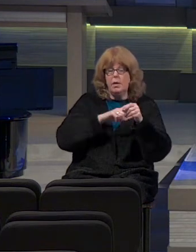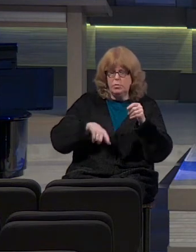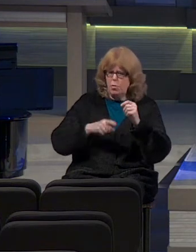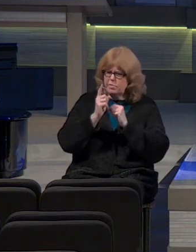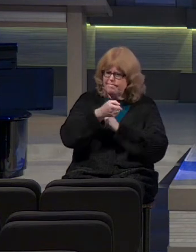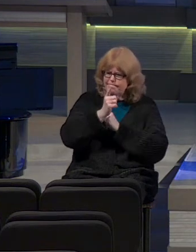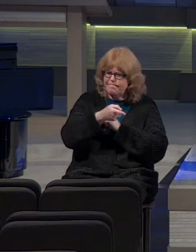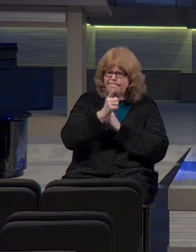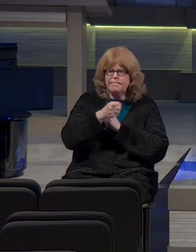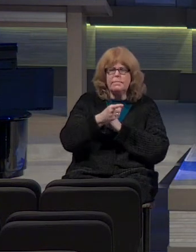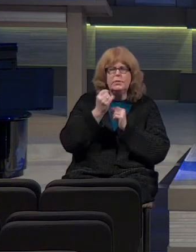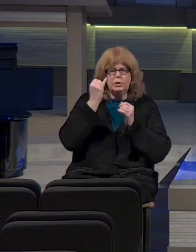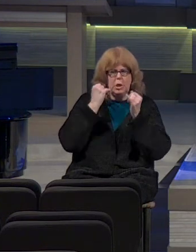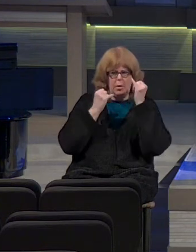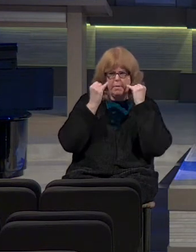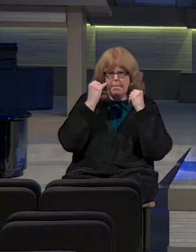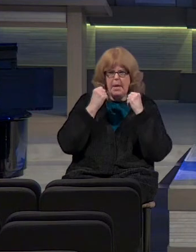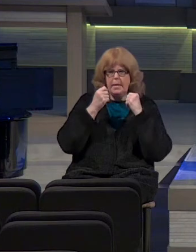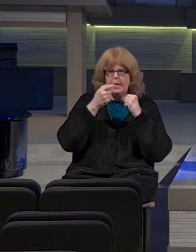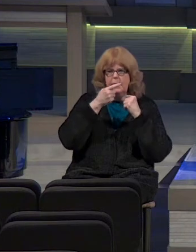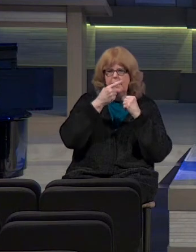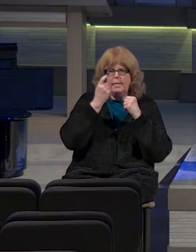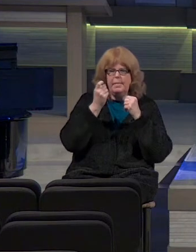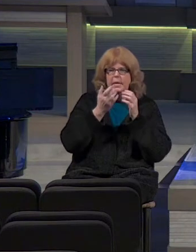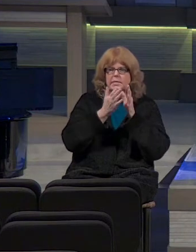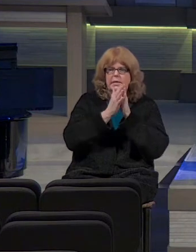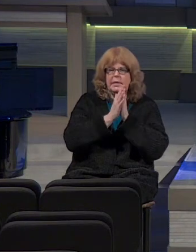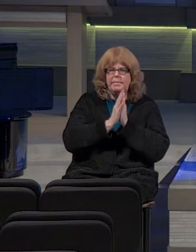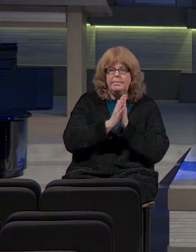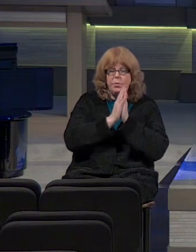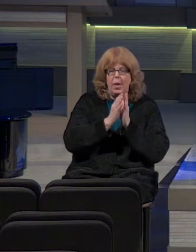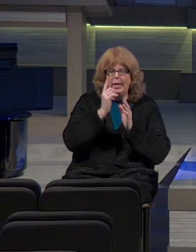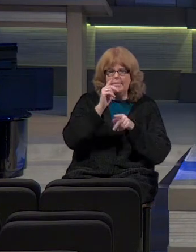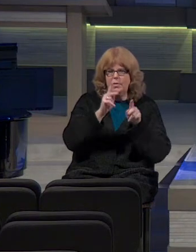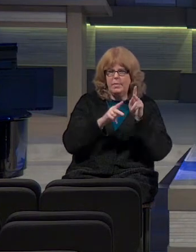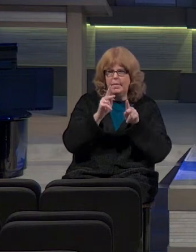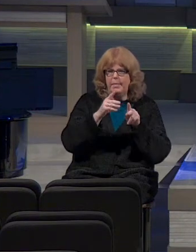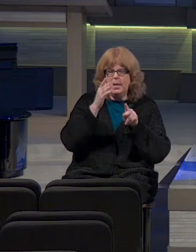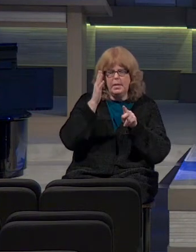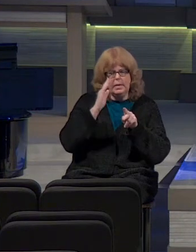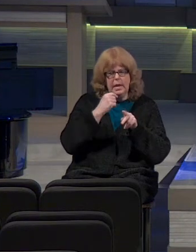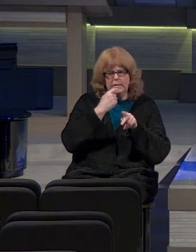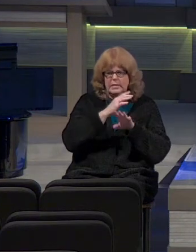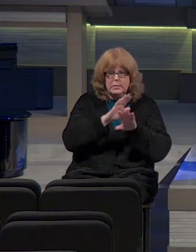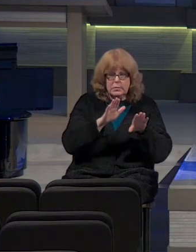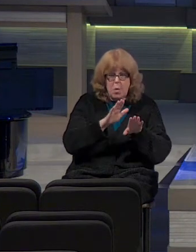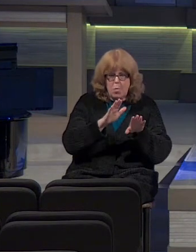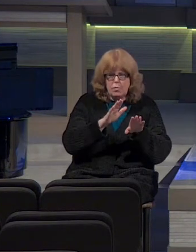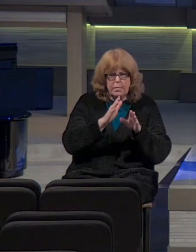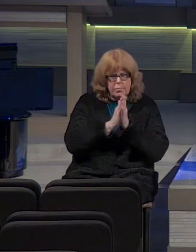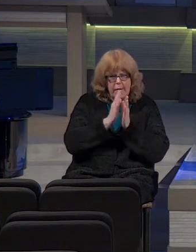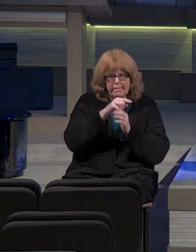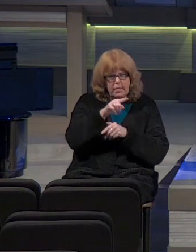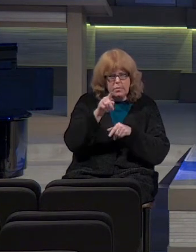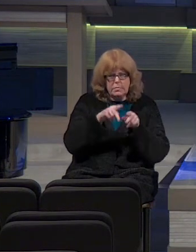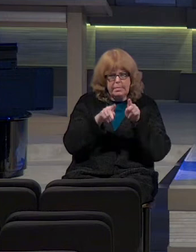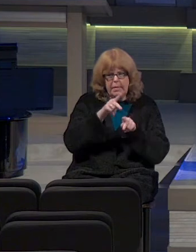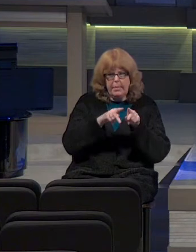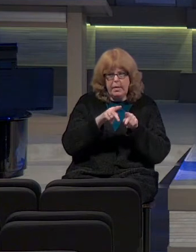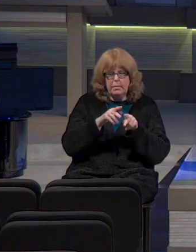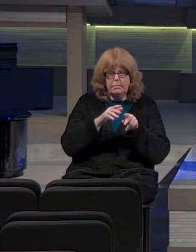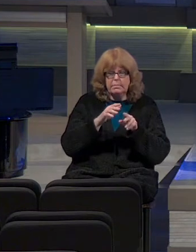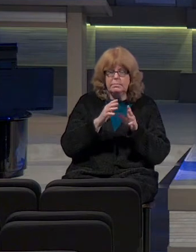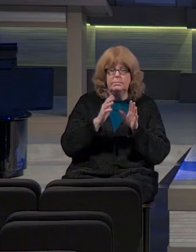a number of times for interceding on behalf of the people. God tells him a few times, don't do this. And